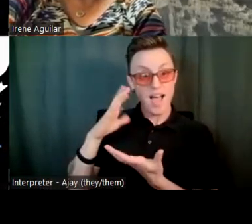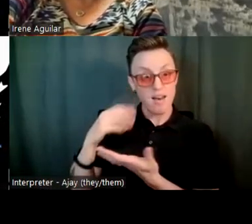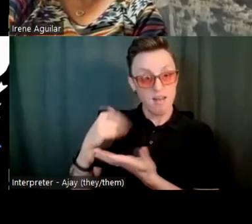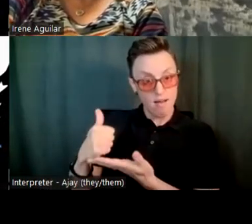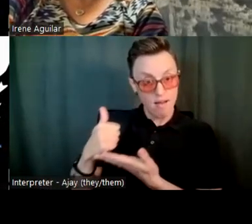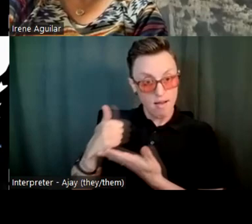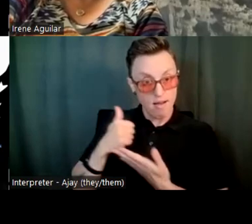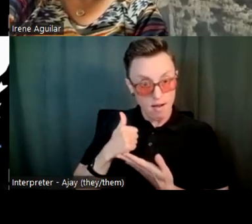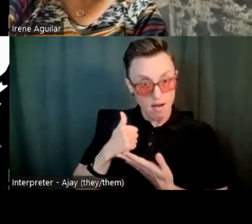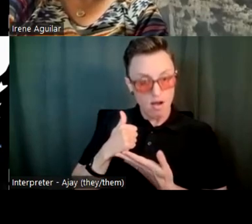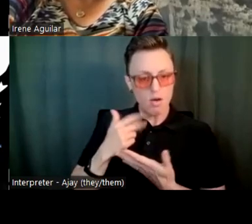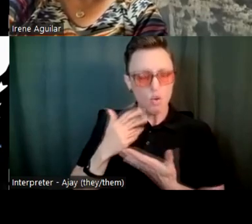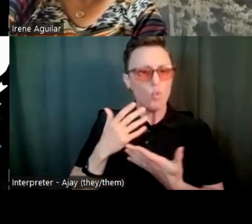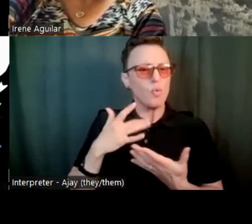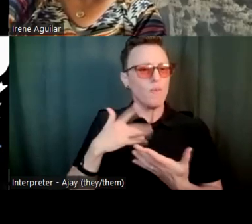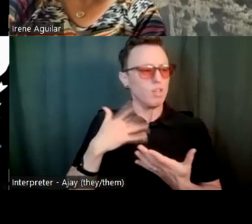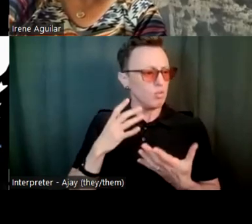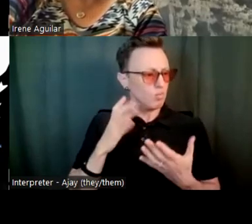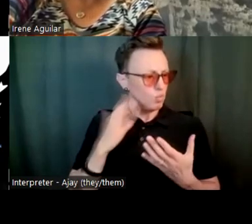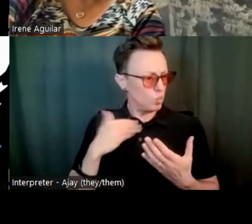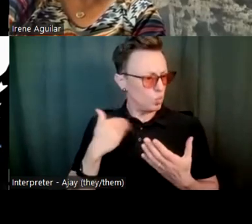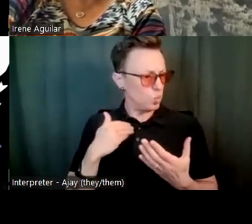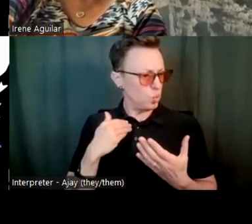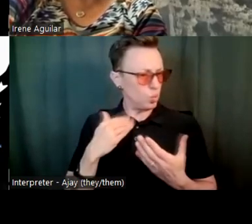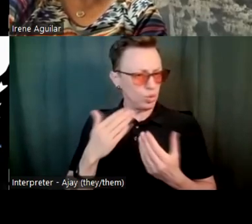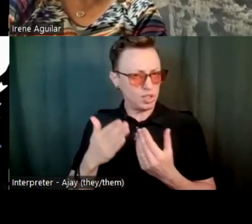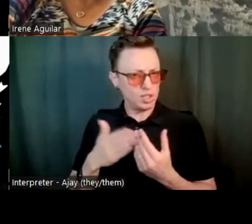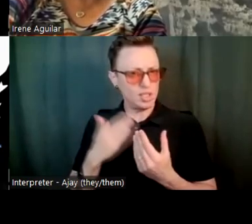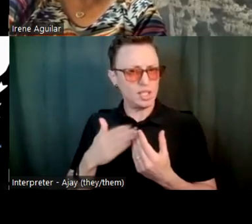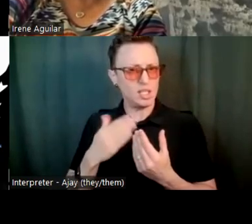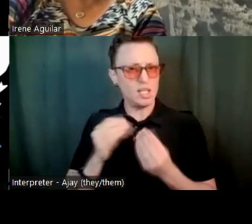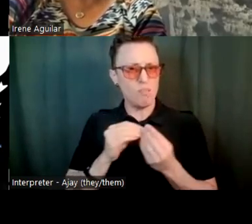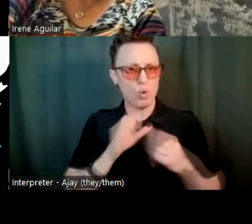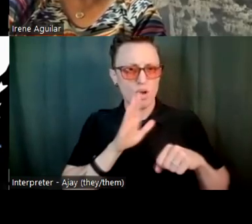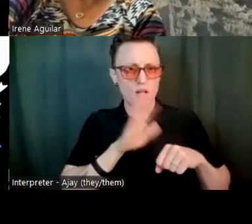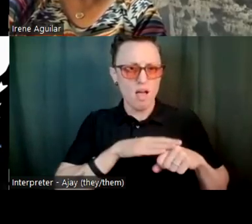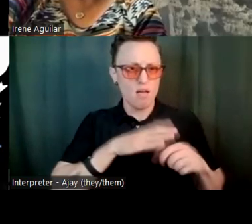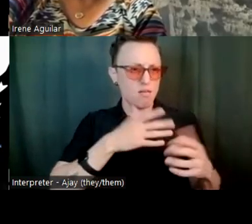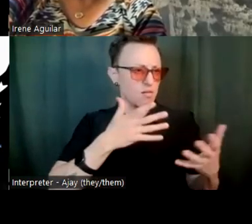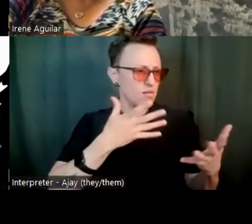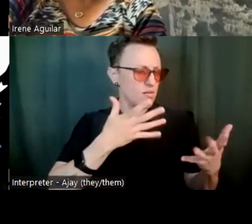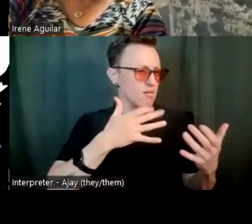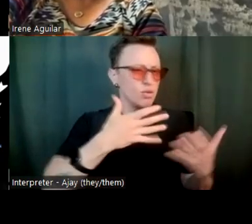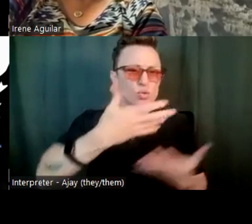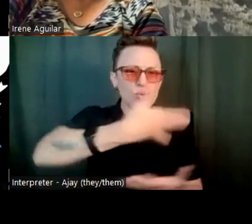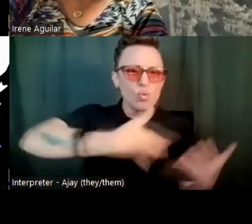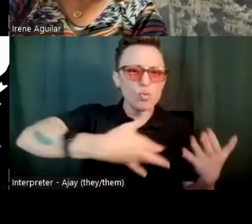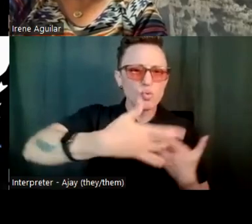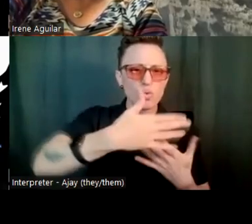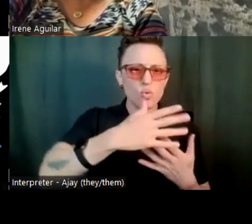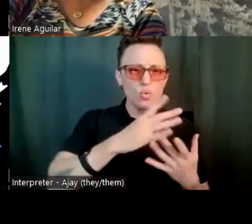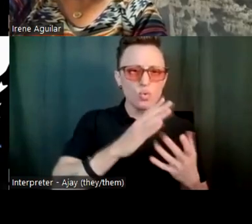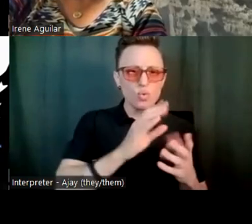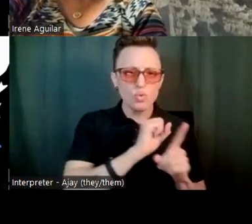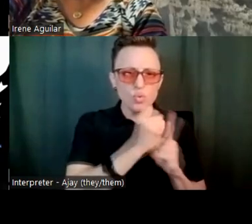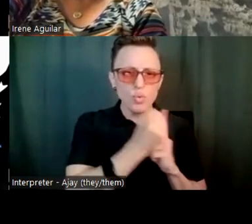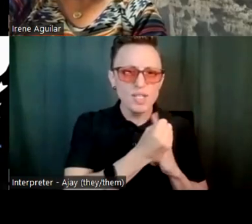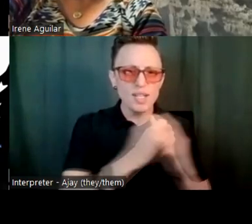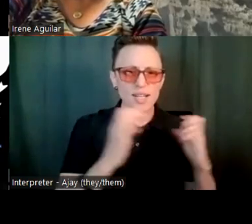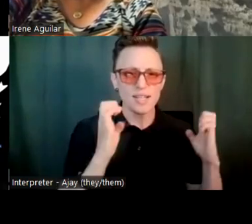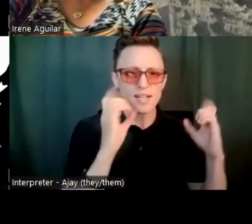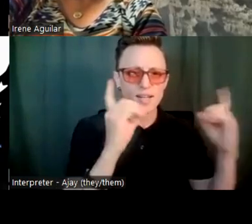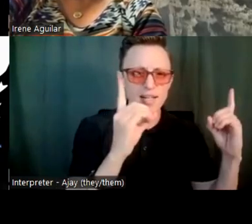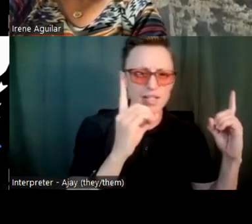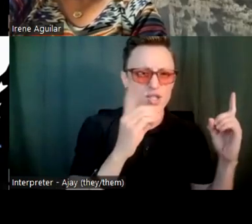easier than the social aspect and with education. And